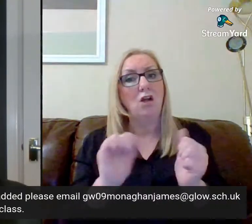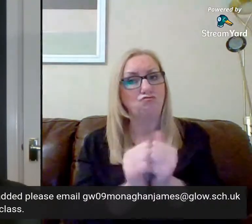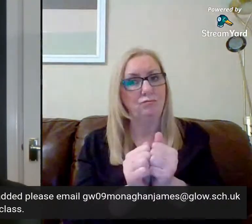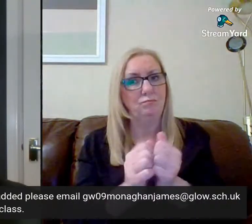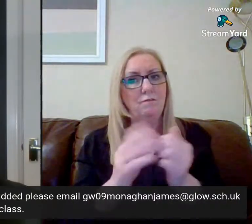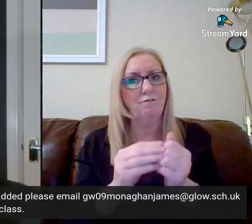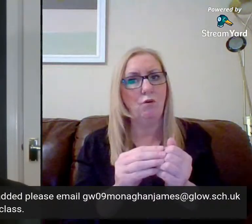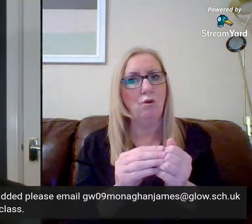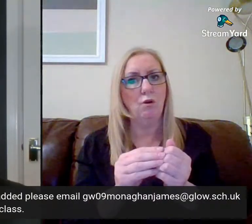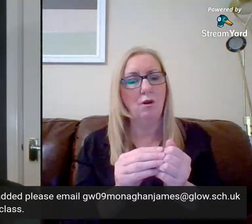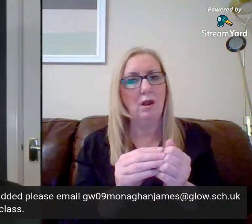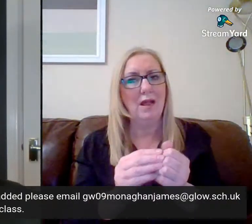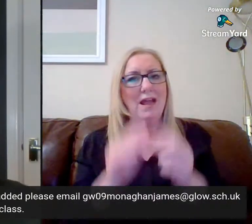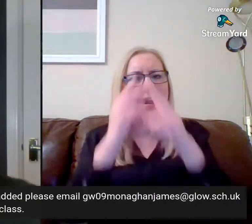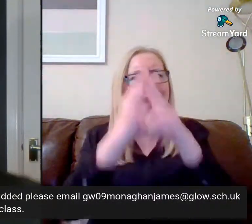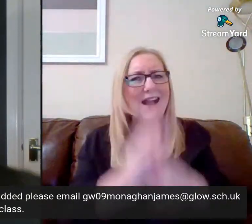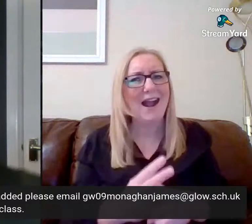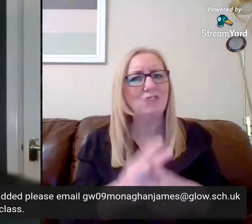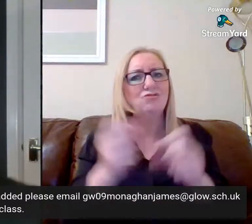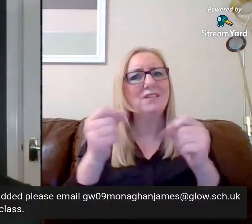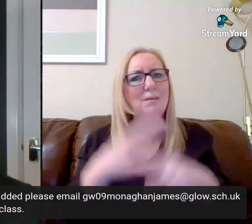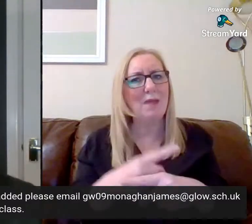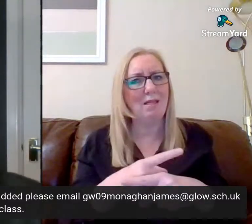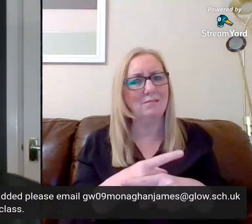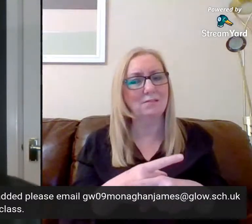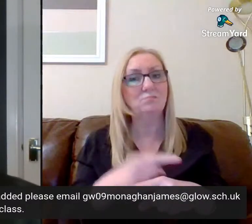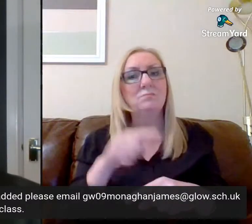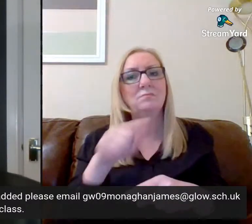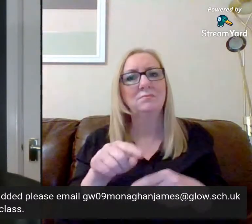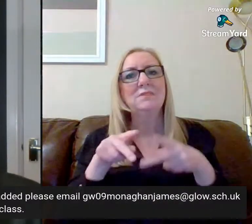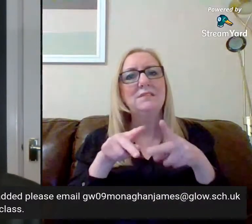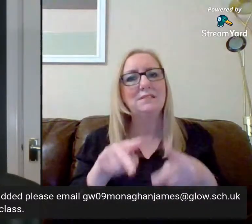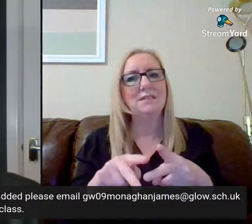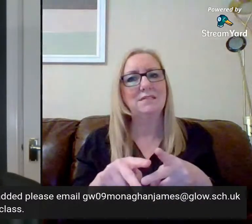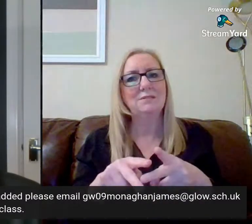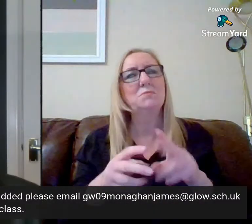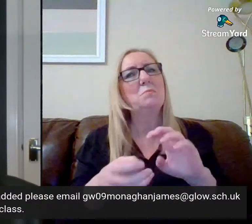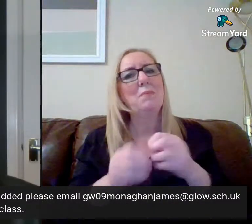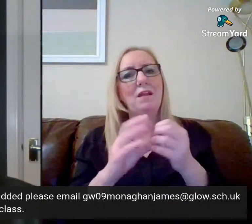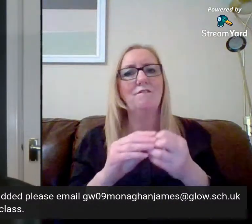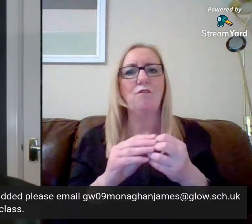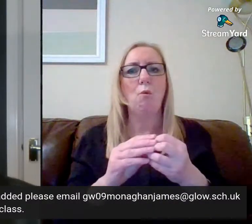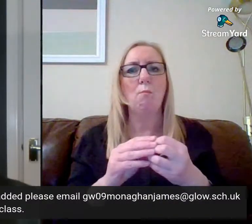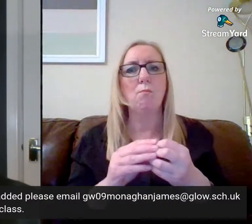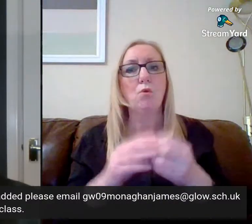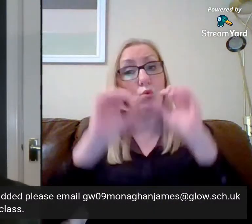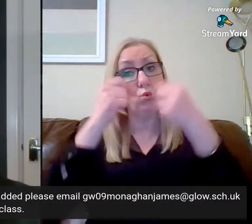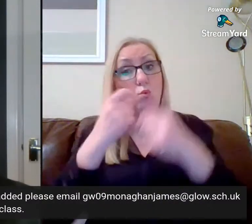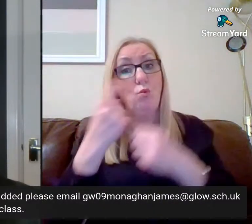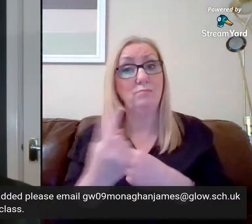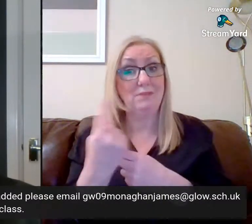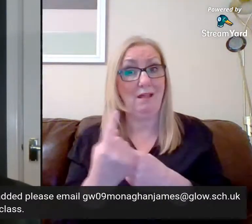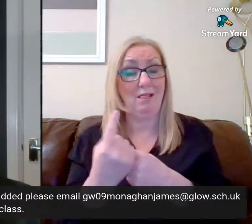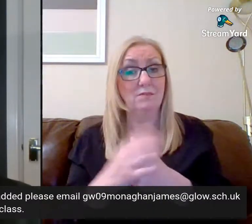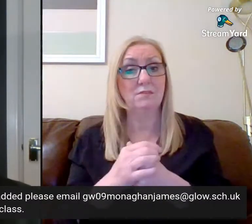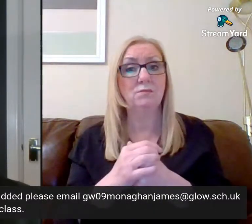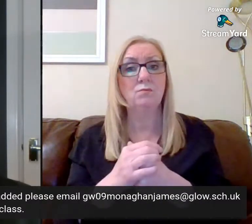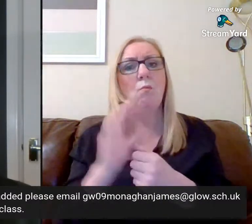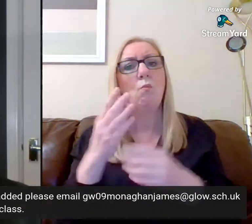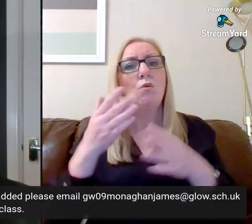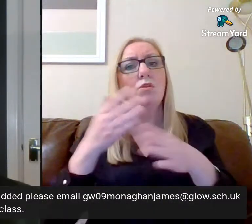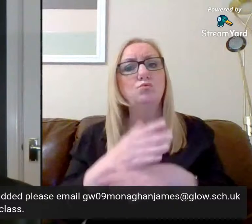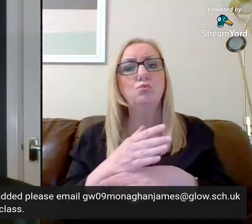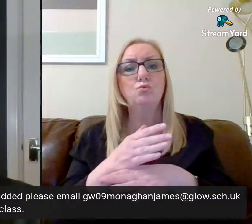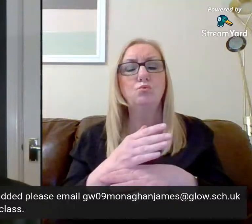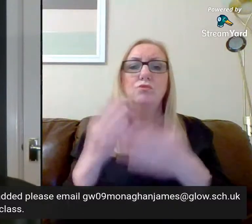The Guardian emails come out once a week. They are systems generated from Google themselves. And what they do is they